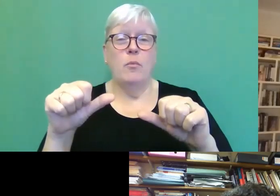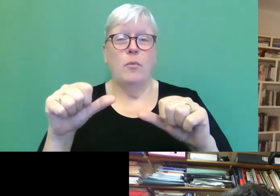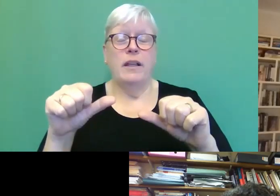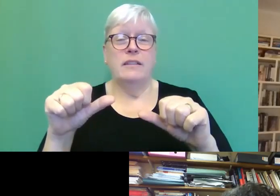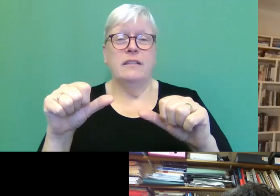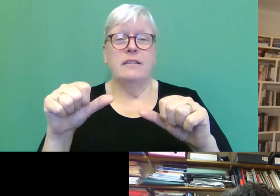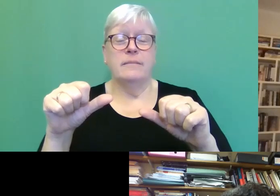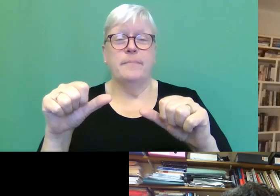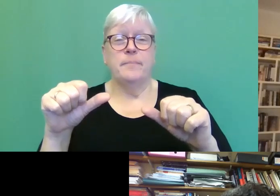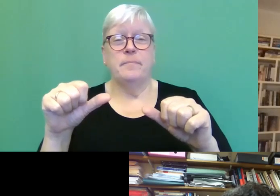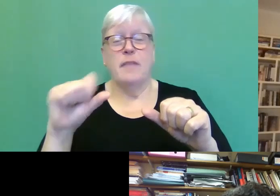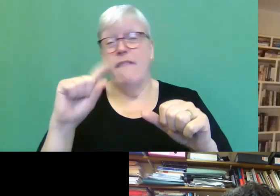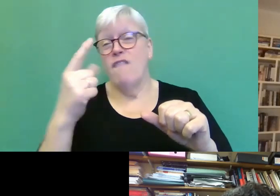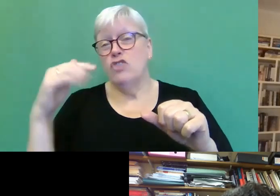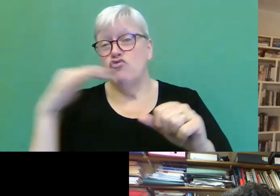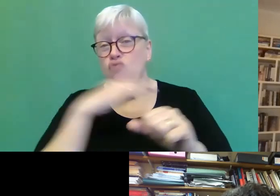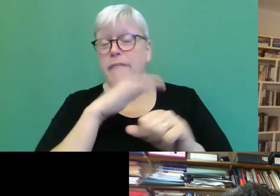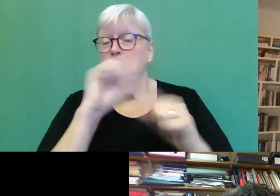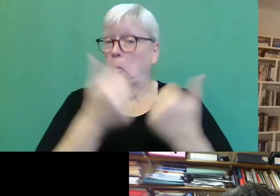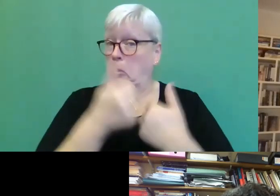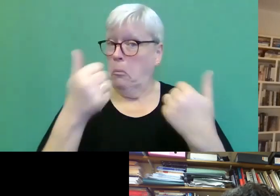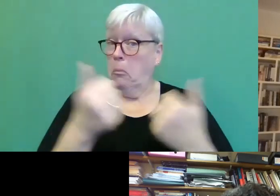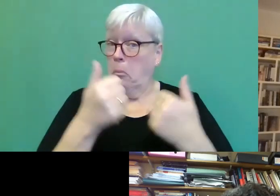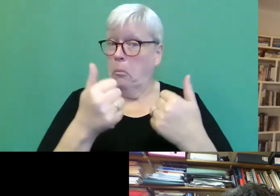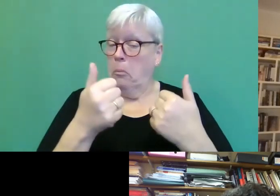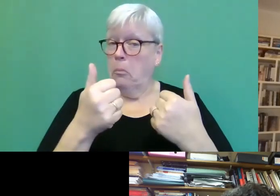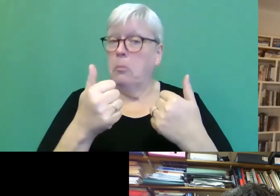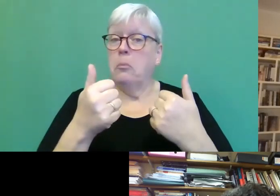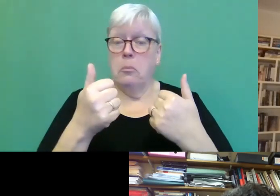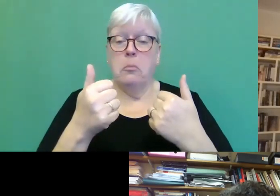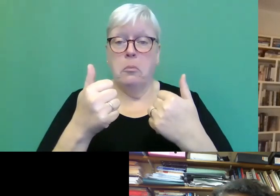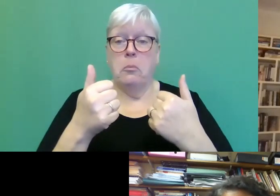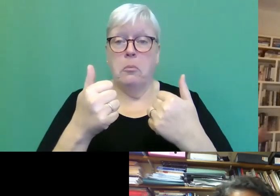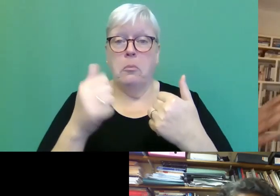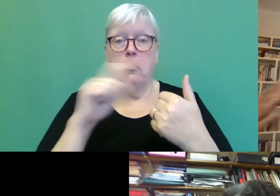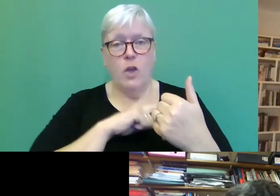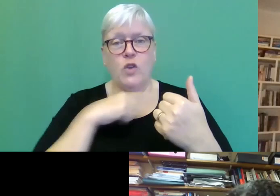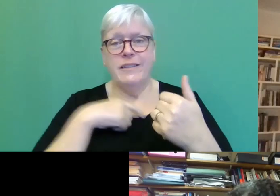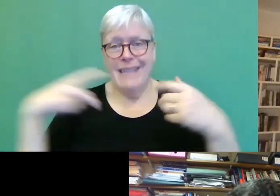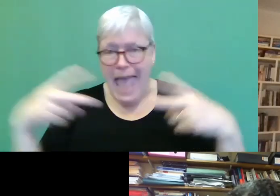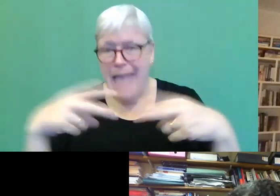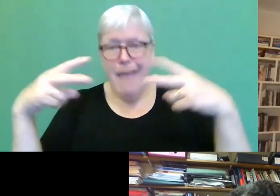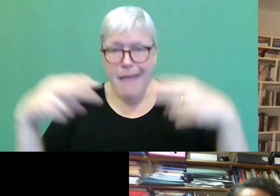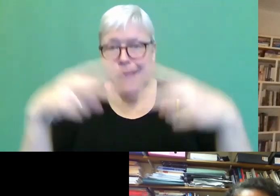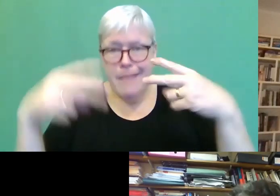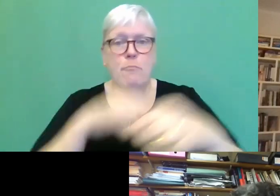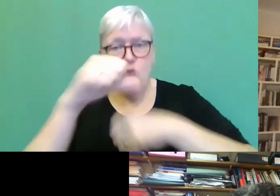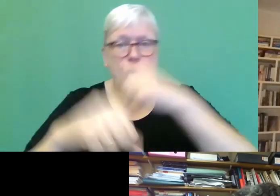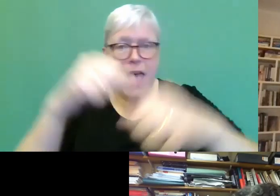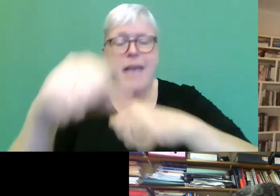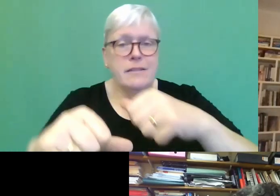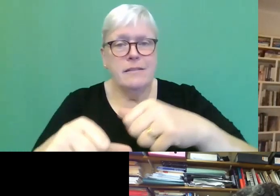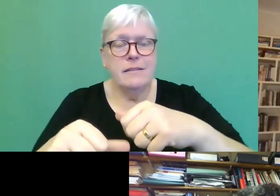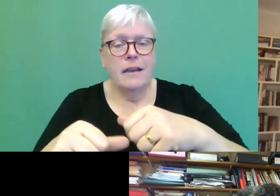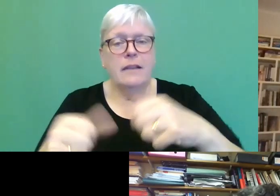draft, I would say, because, um, because of that constant editing process and